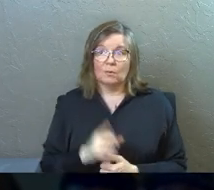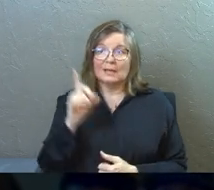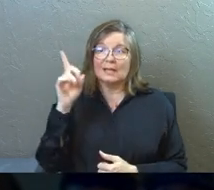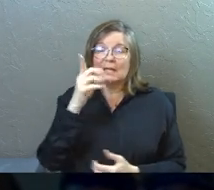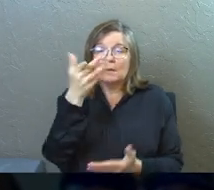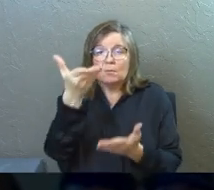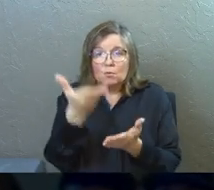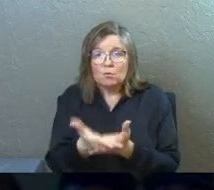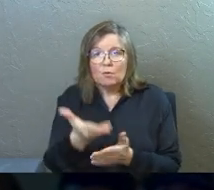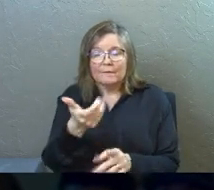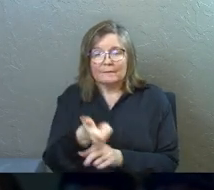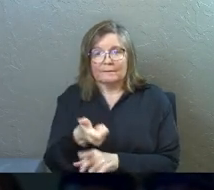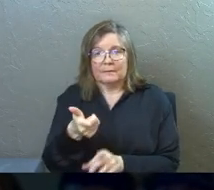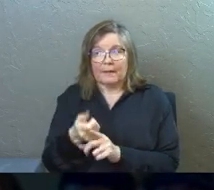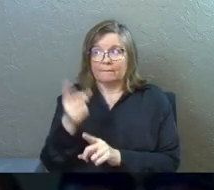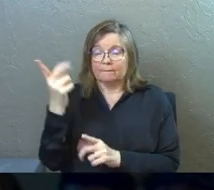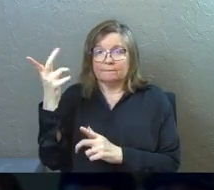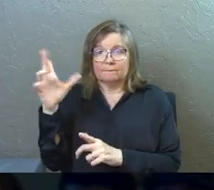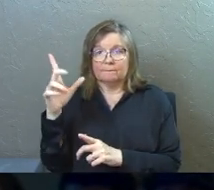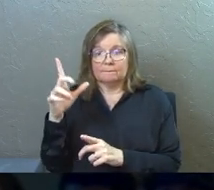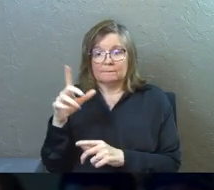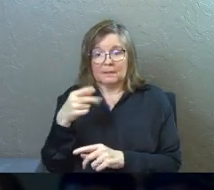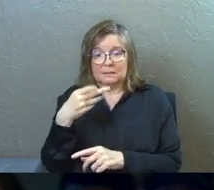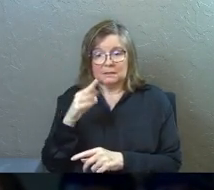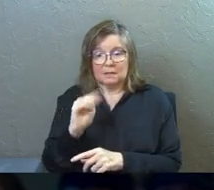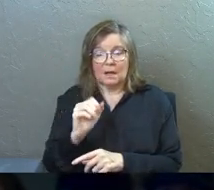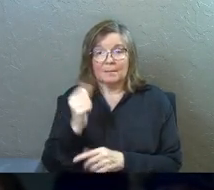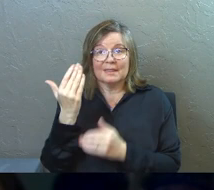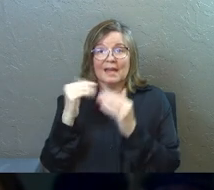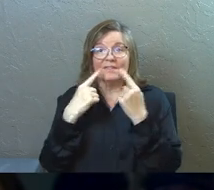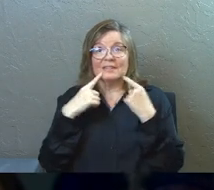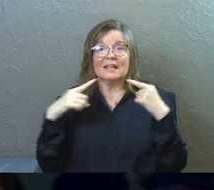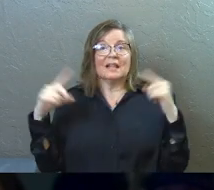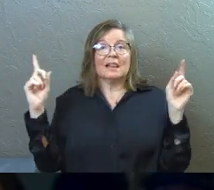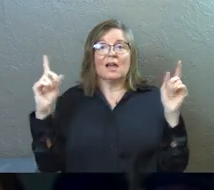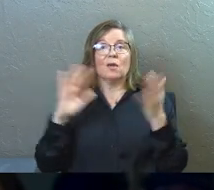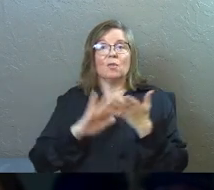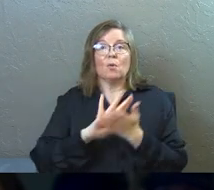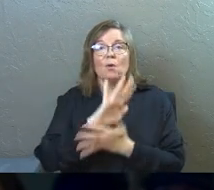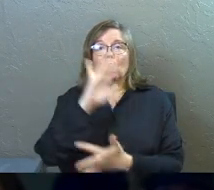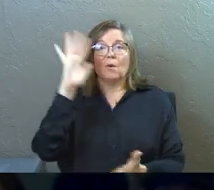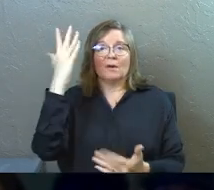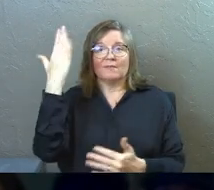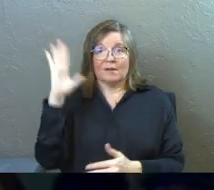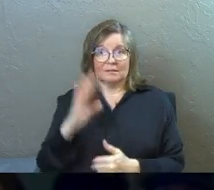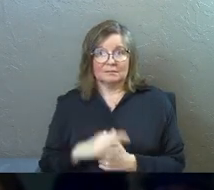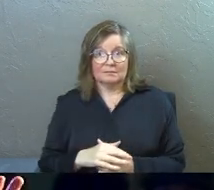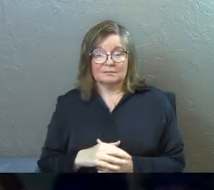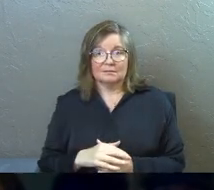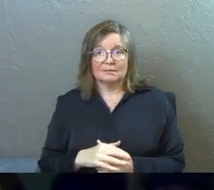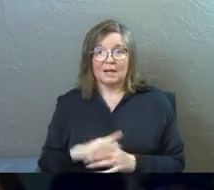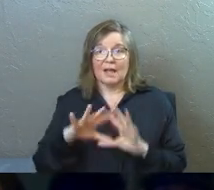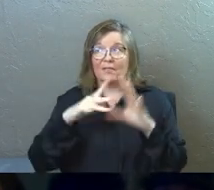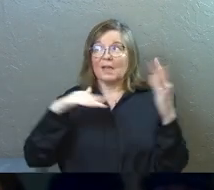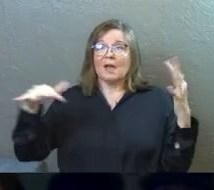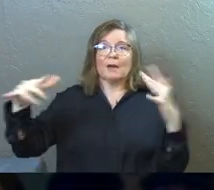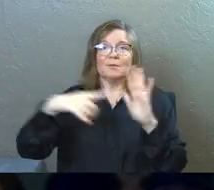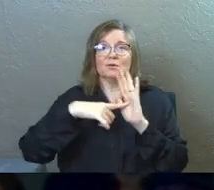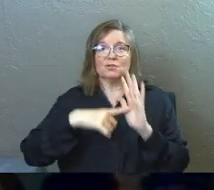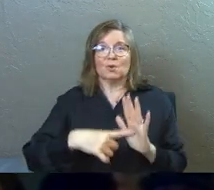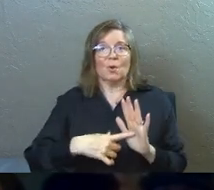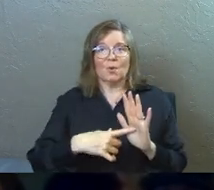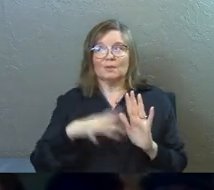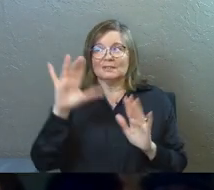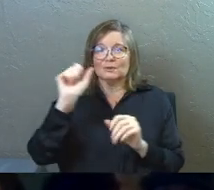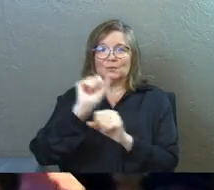He proved himself in the Psalms that says the heavens declare the glory of God. And the atmosphere shows his